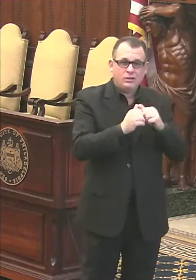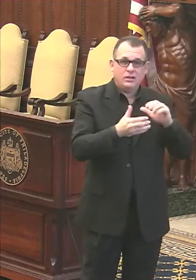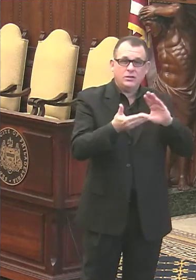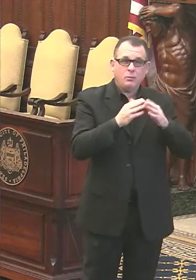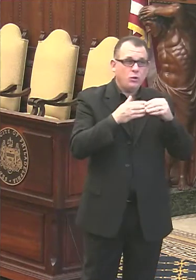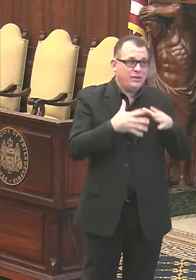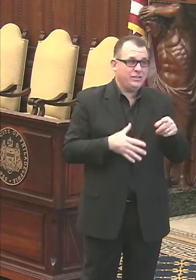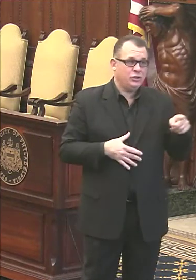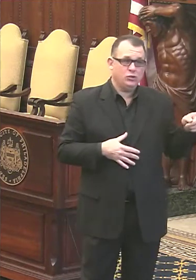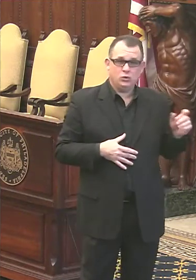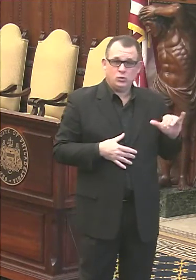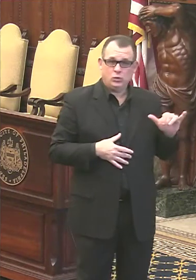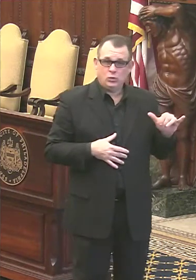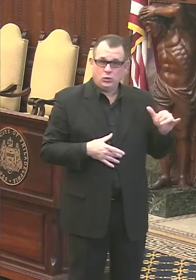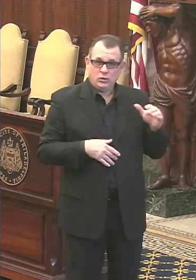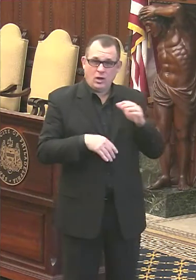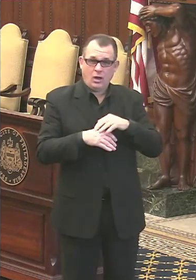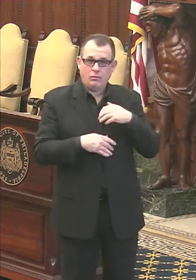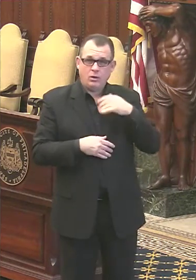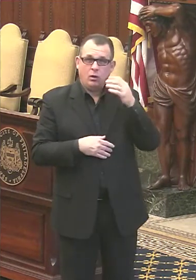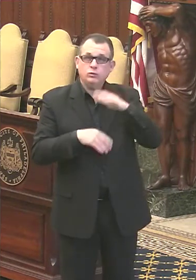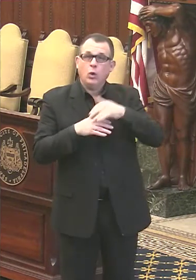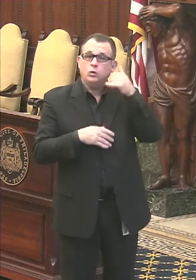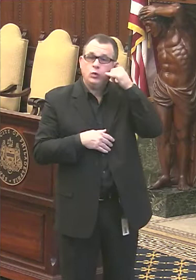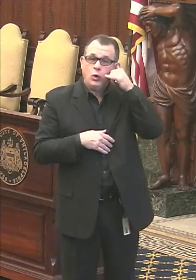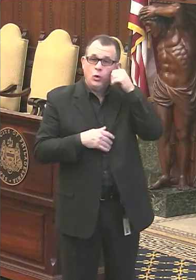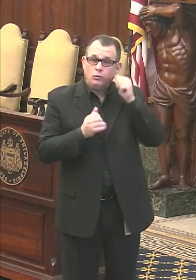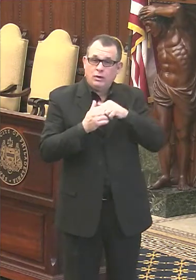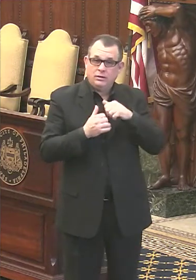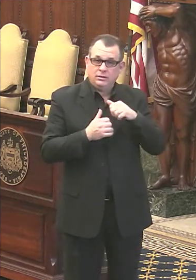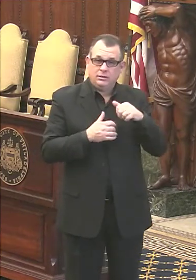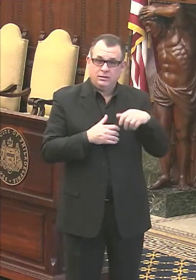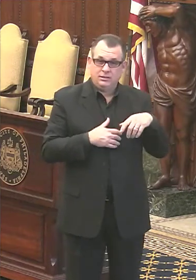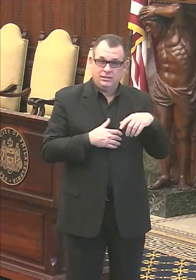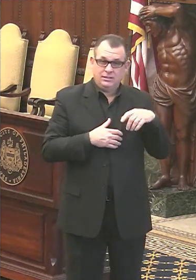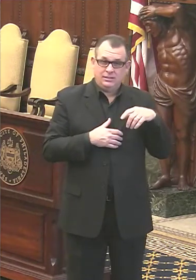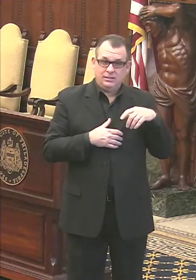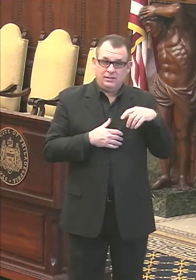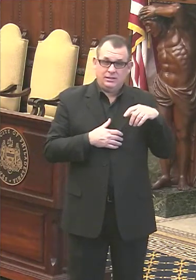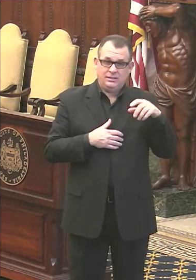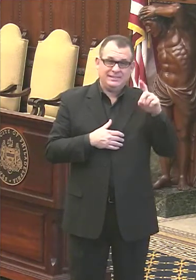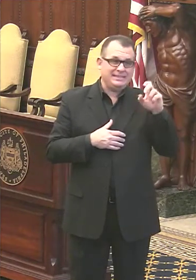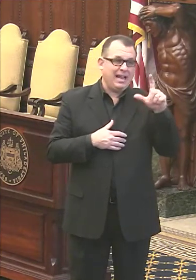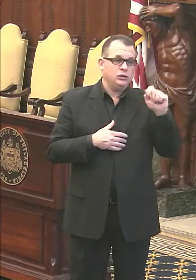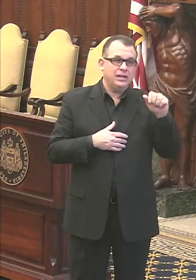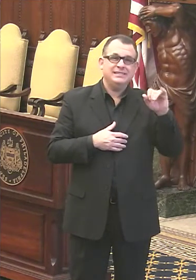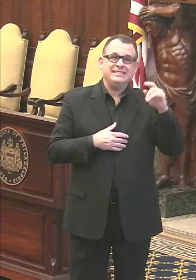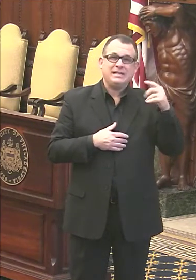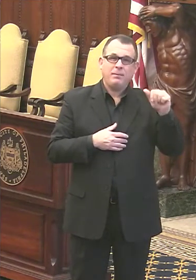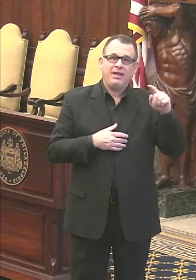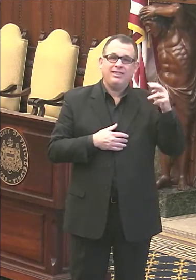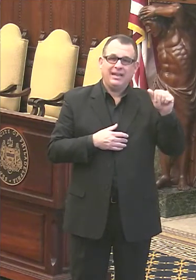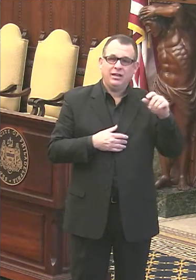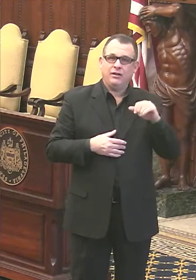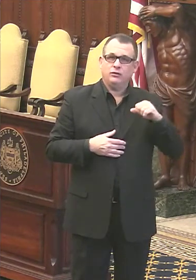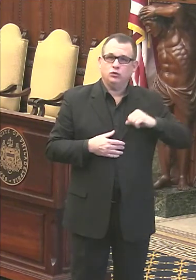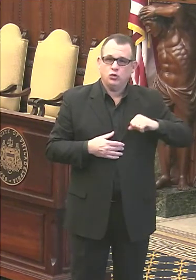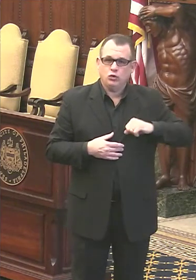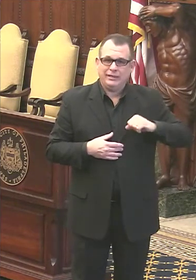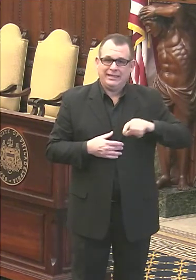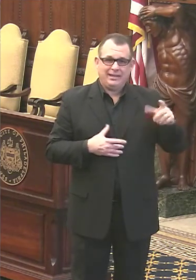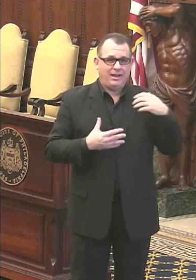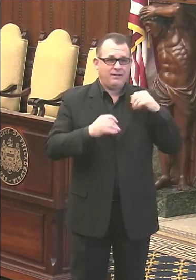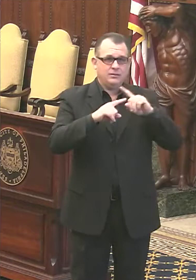yesterday with, uh, Delta Sigma Theta sorority and the black clergy to talk about vaccination. We have many of those meetings. We're going to have many more